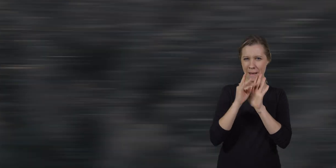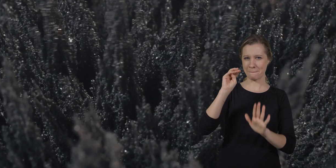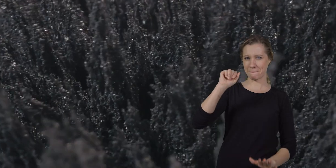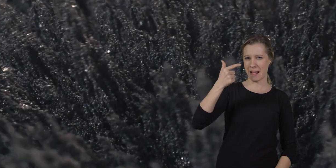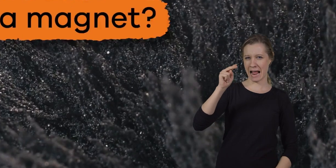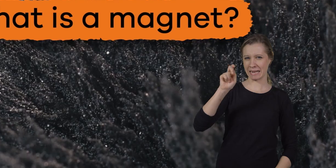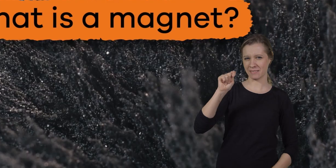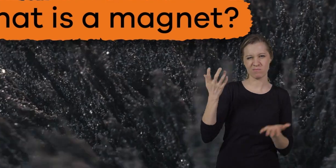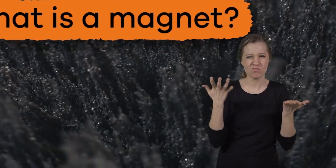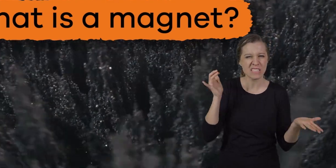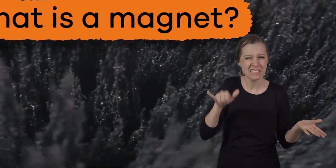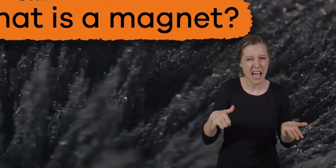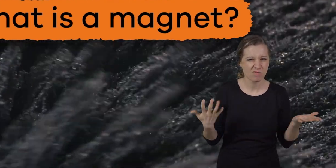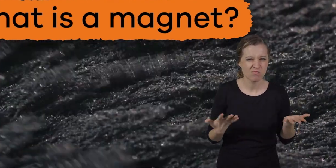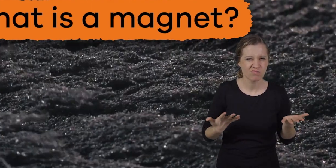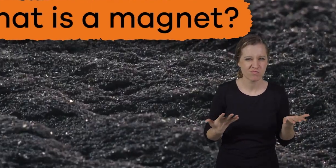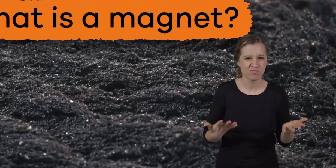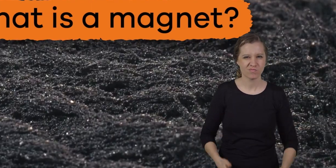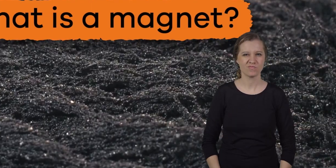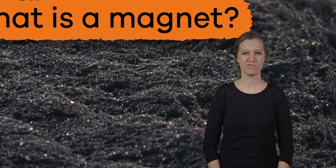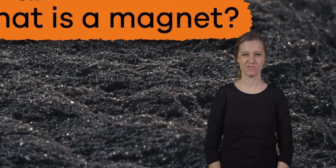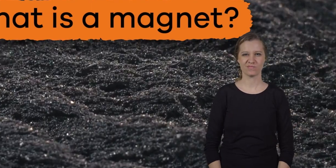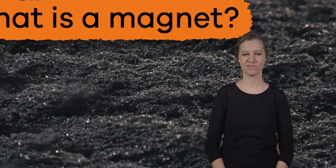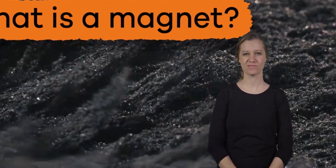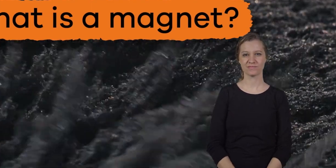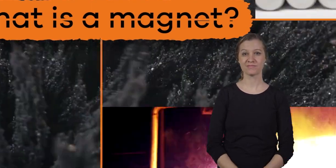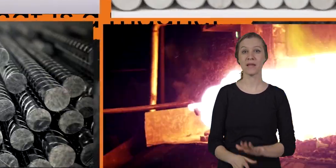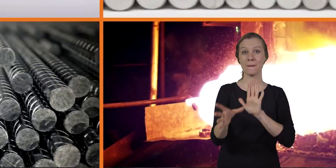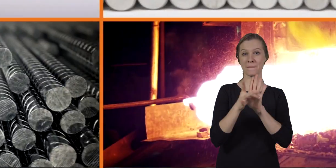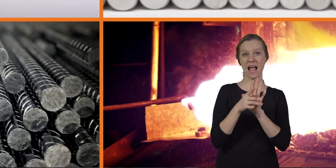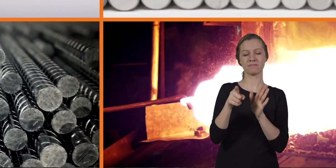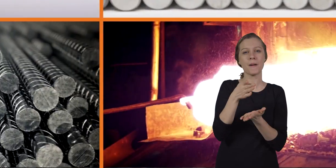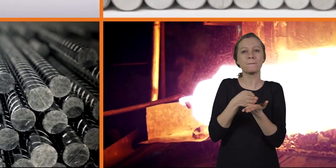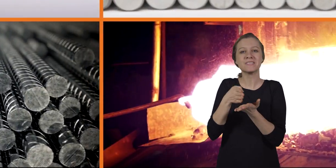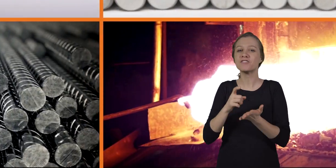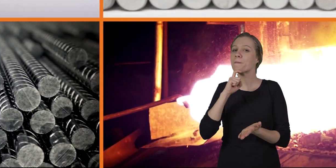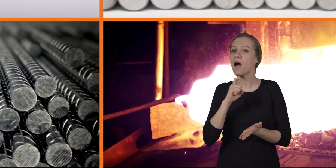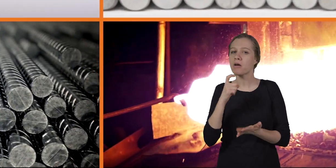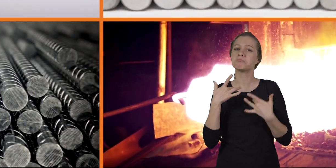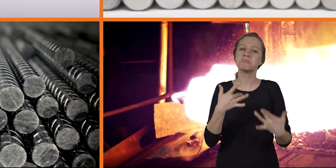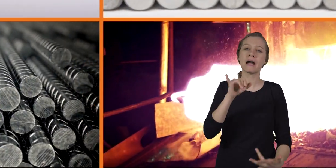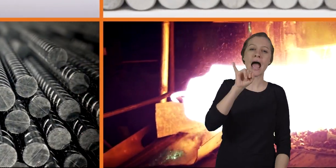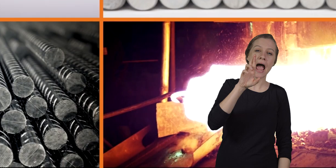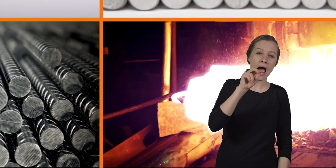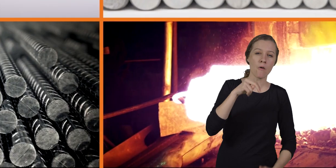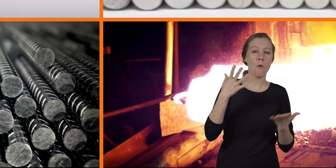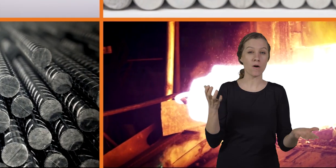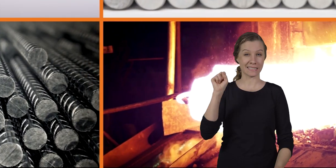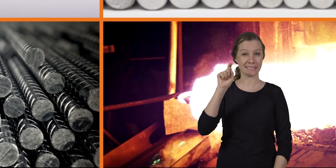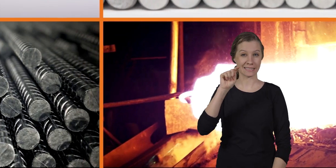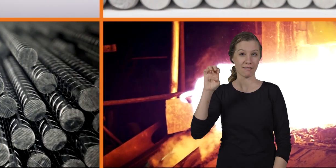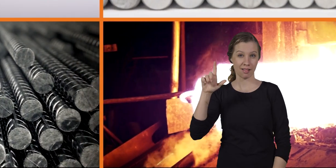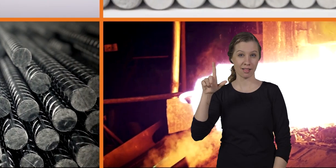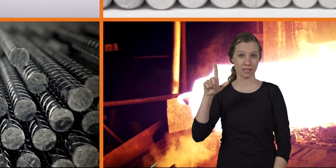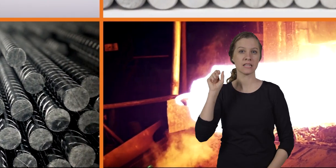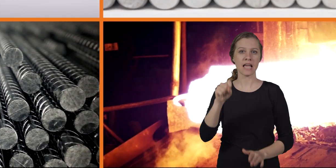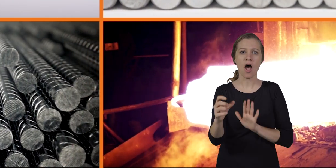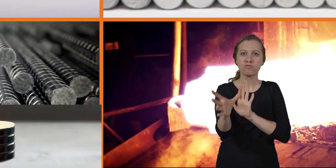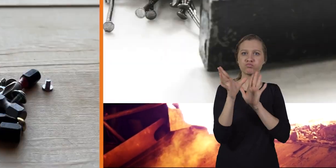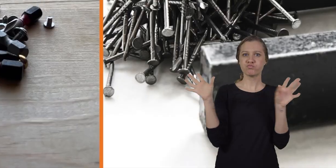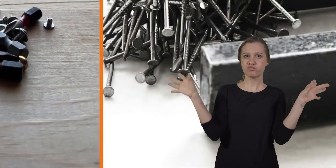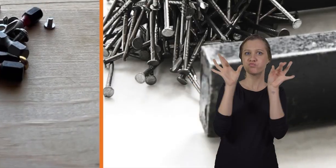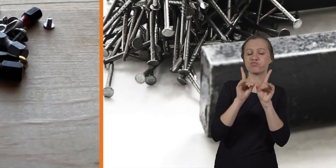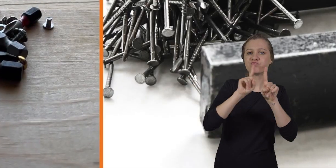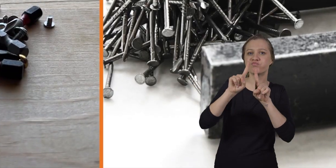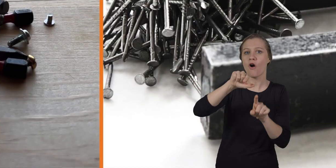and what exactly is a magnet magnets are pieces of metal usually iron or steel